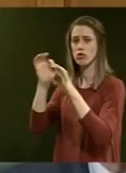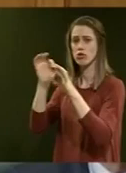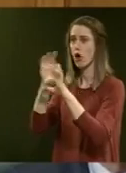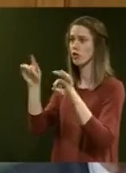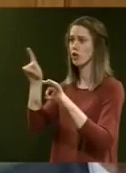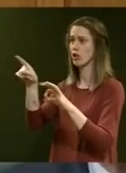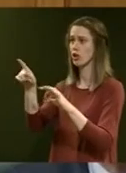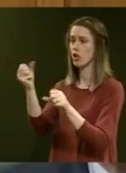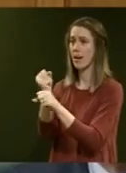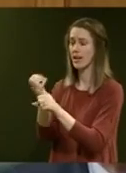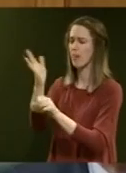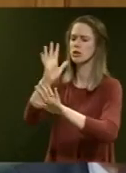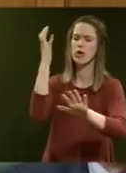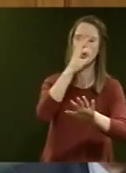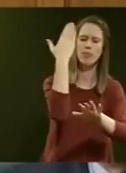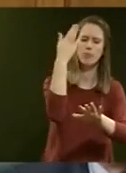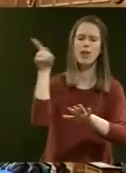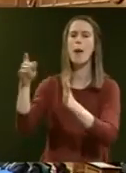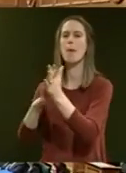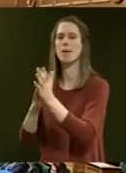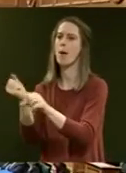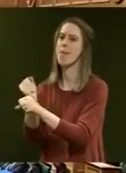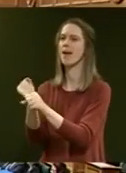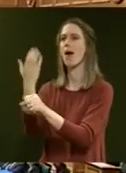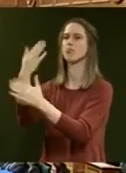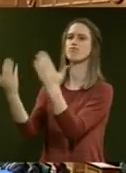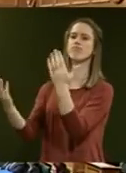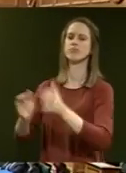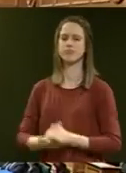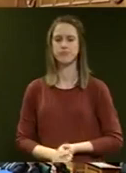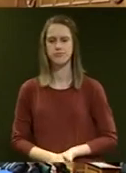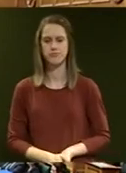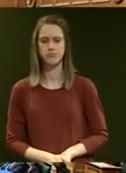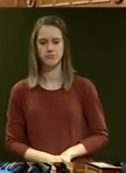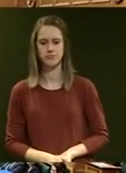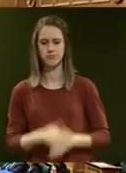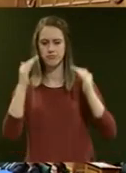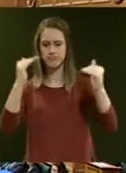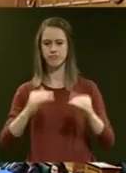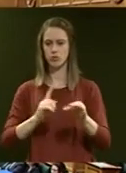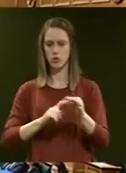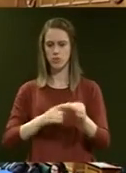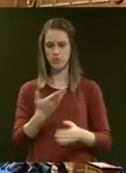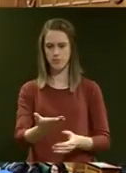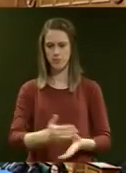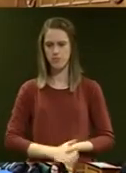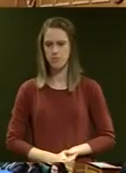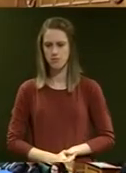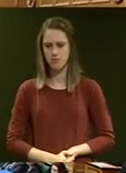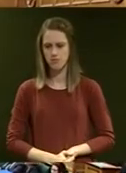No, sorry, not you Mr Speaker, the member is making it up. It's true. Question number five, Dr Deborah Russell.